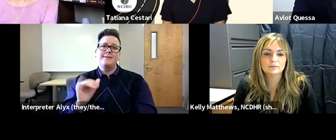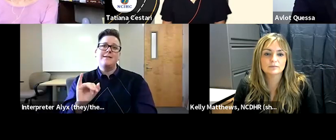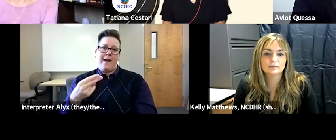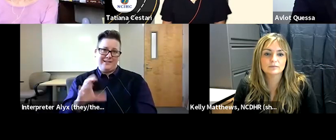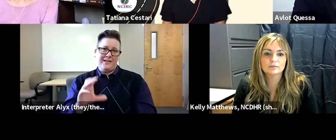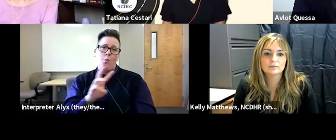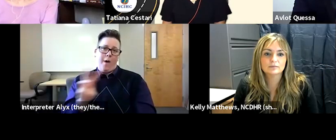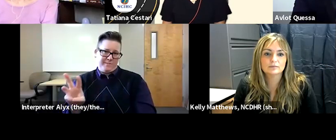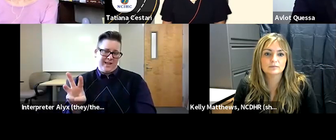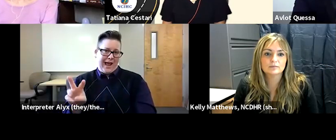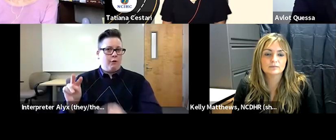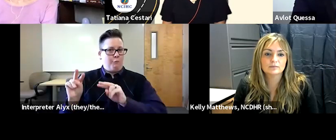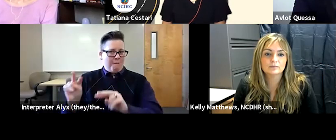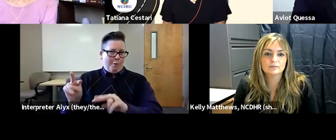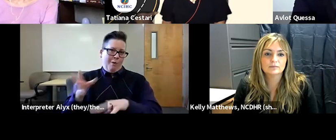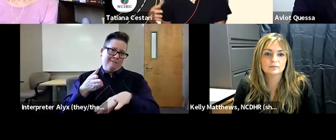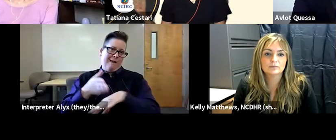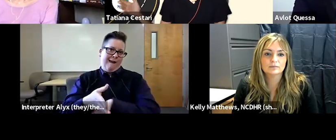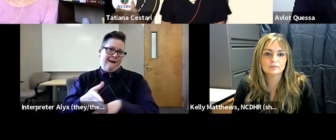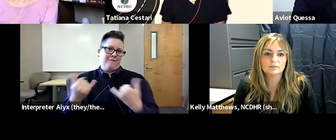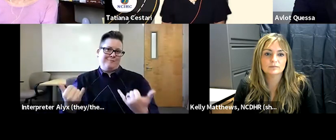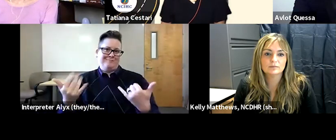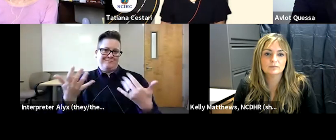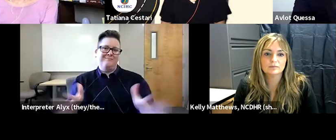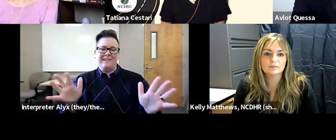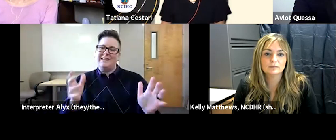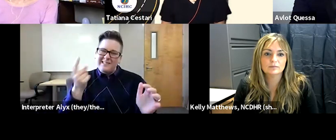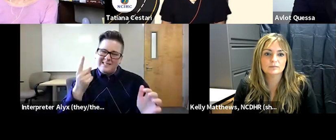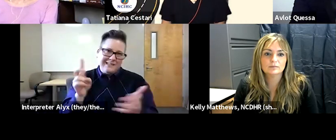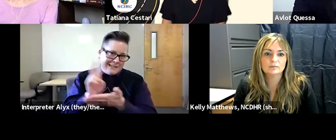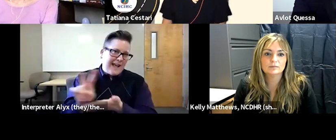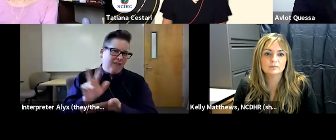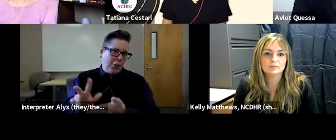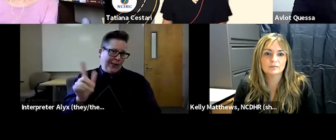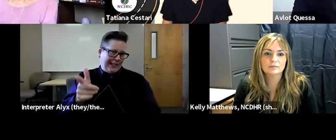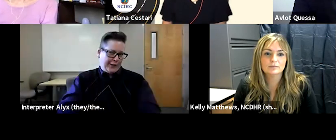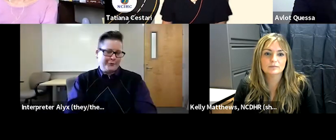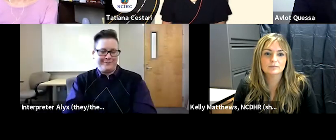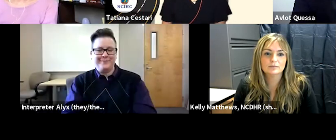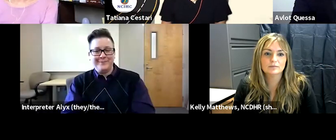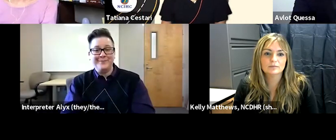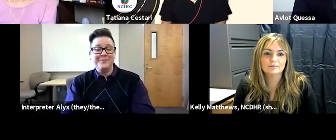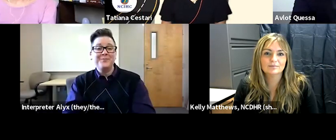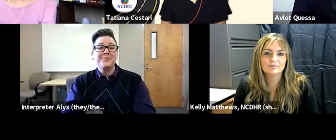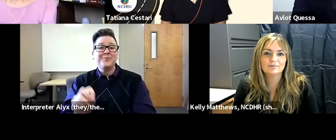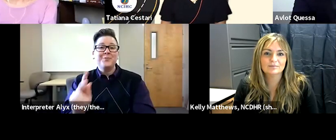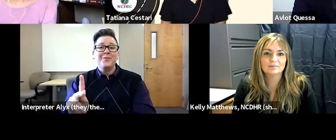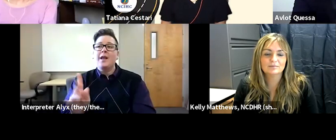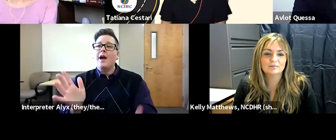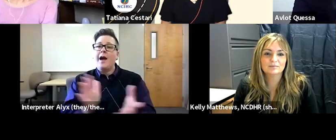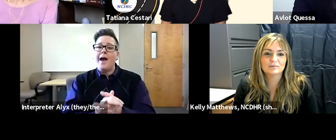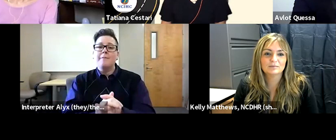look for that after several weeks after several panel okay and